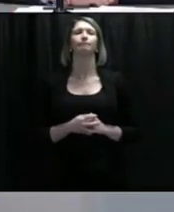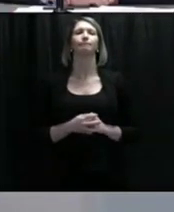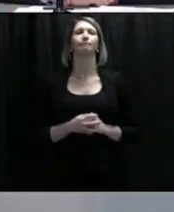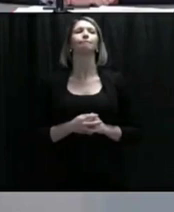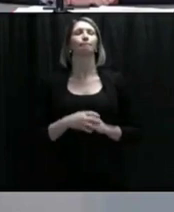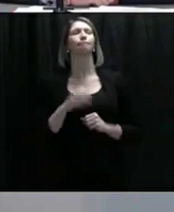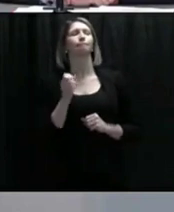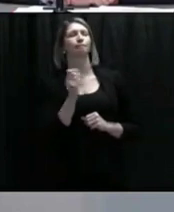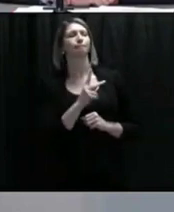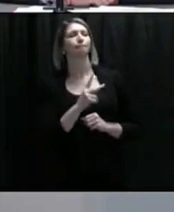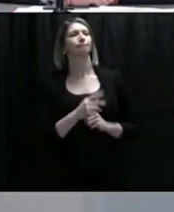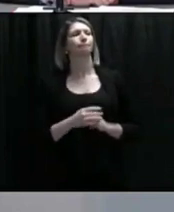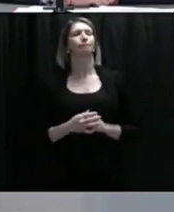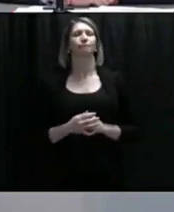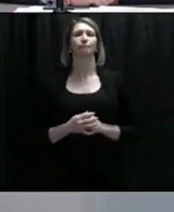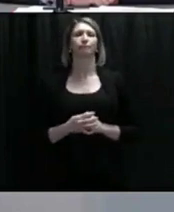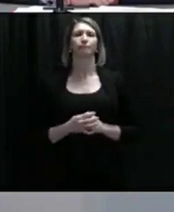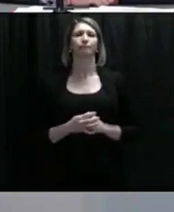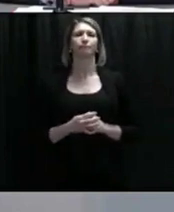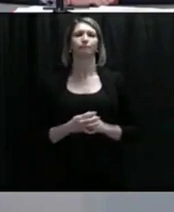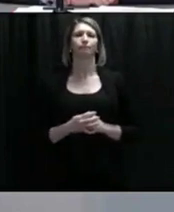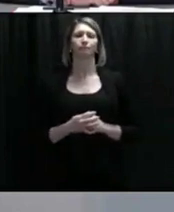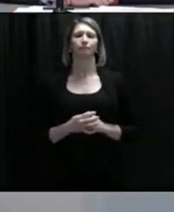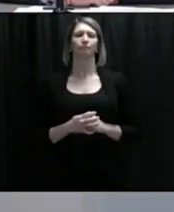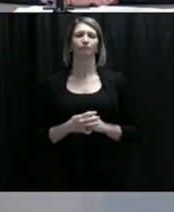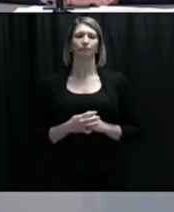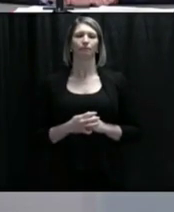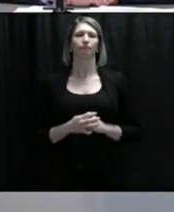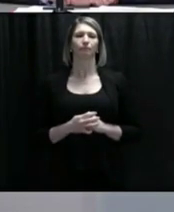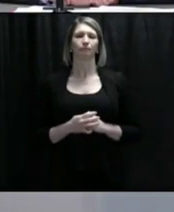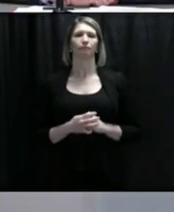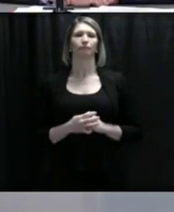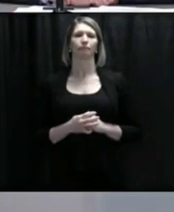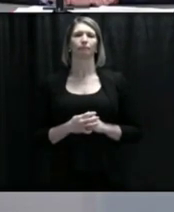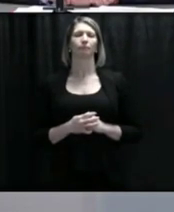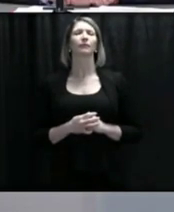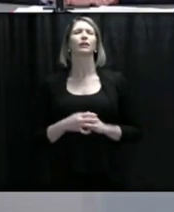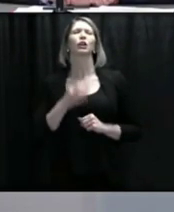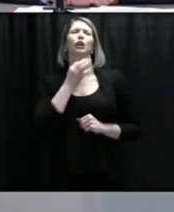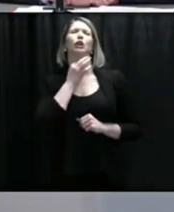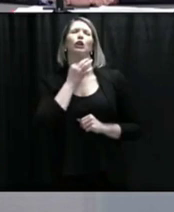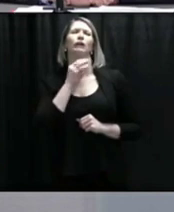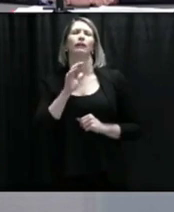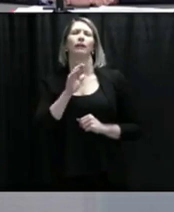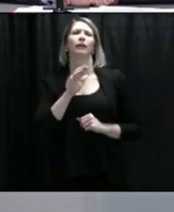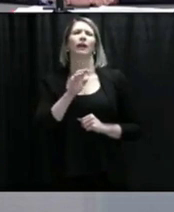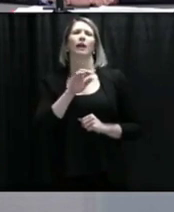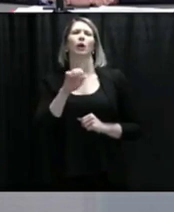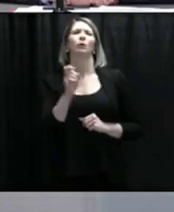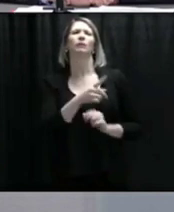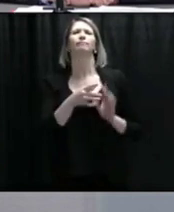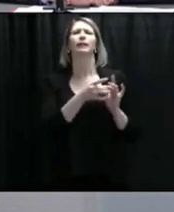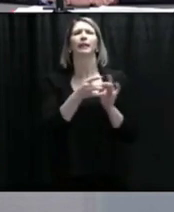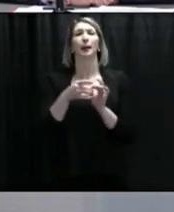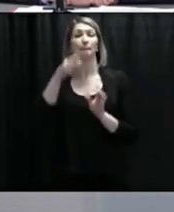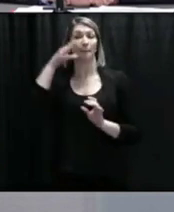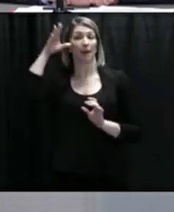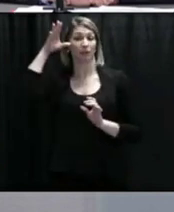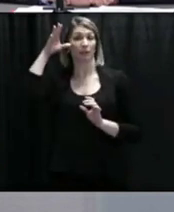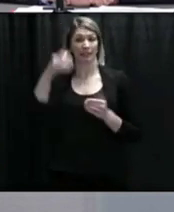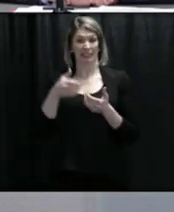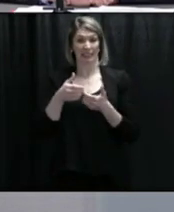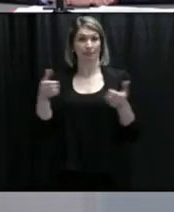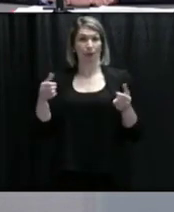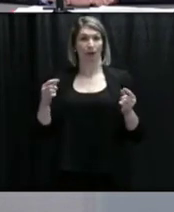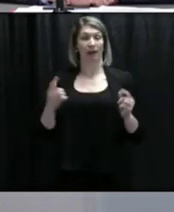about the parents who are sharing custody with their children. What are your recommendations for people in that position?